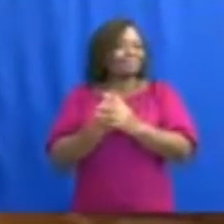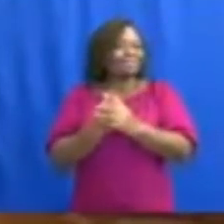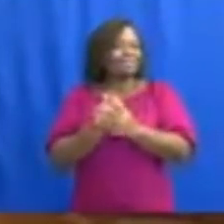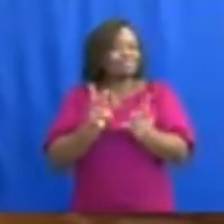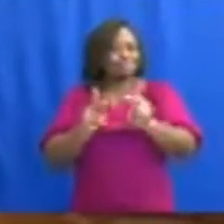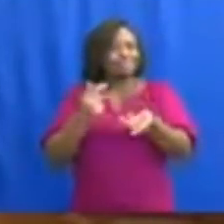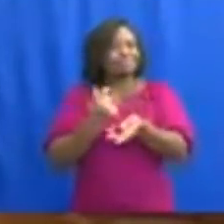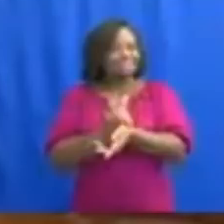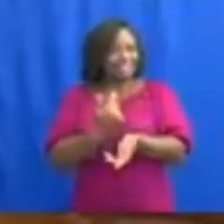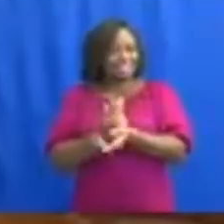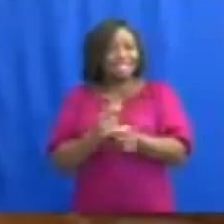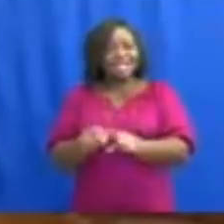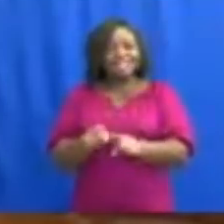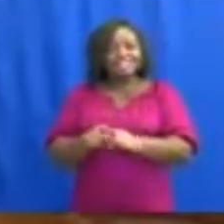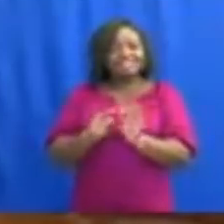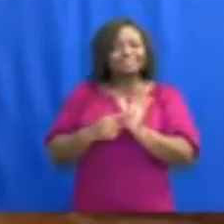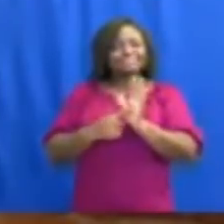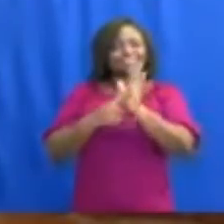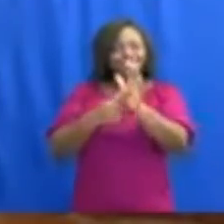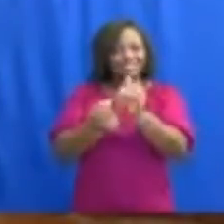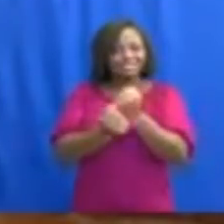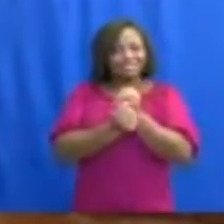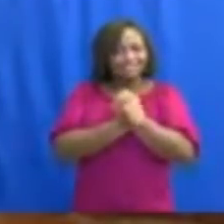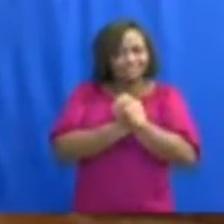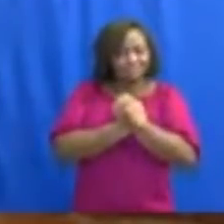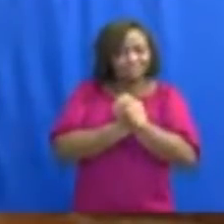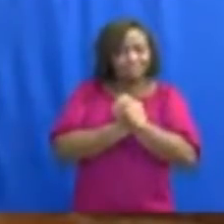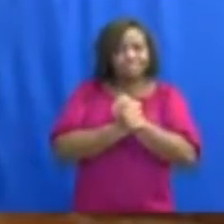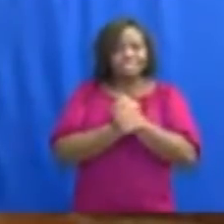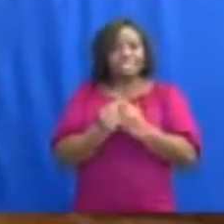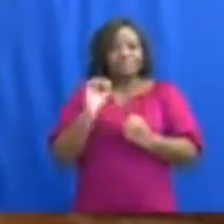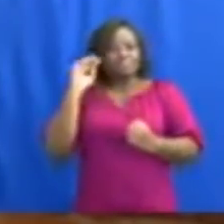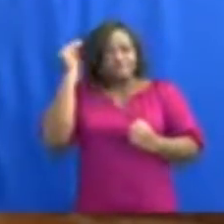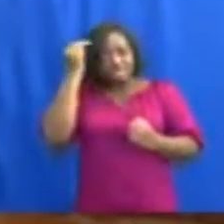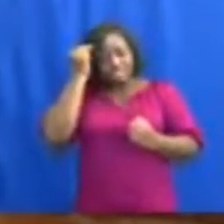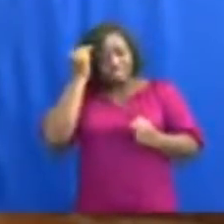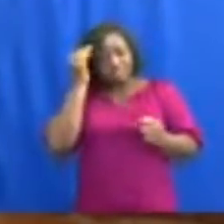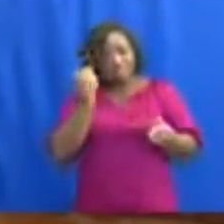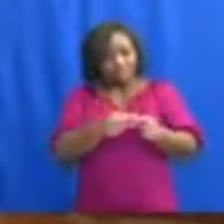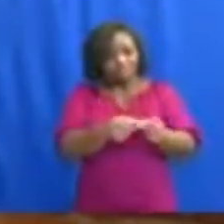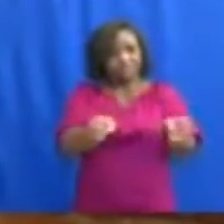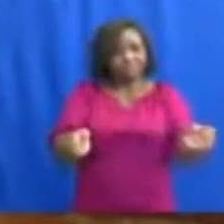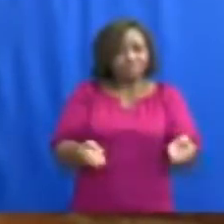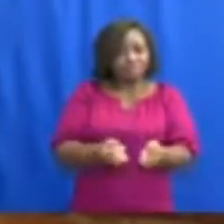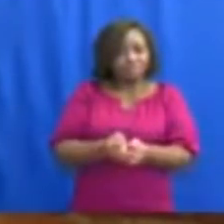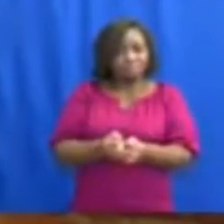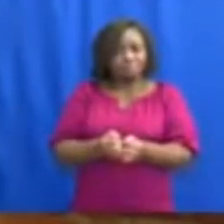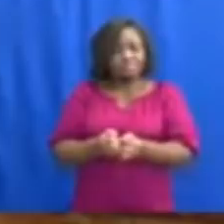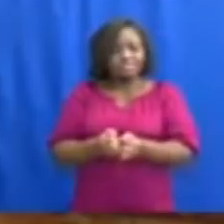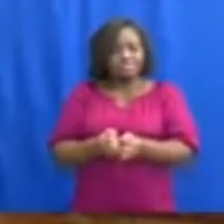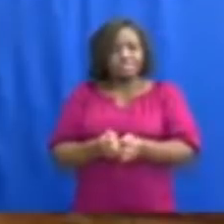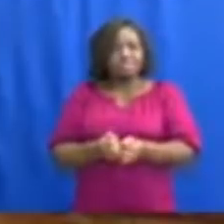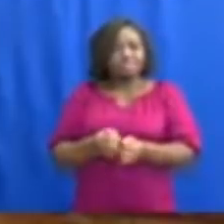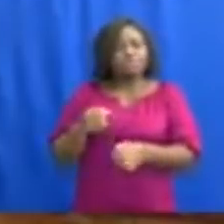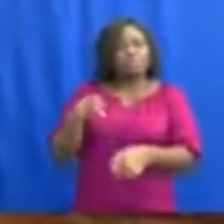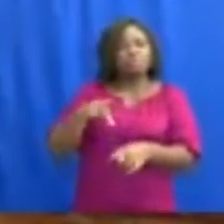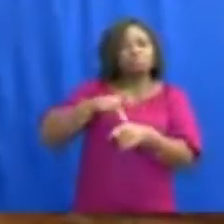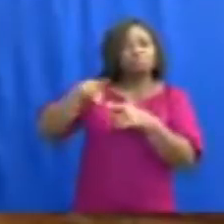as does the gesture of the Minister for Environment, Science, Technology, and Innovation, Professor